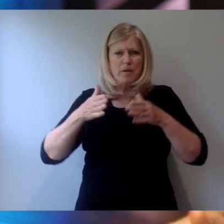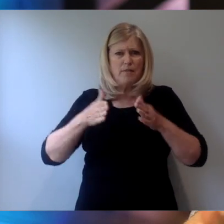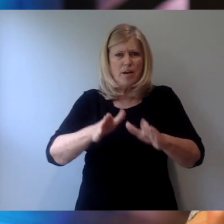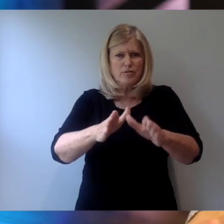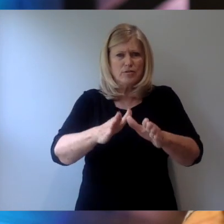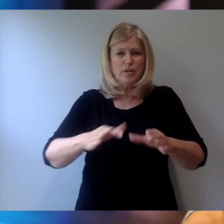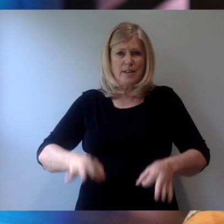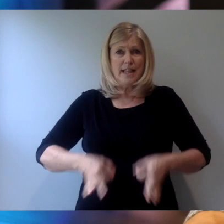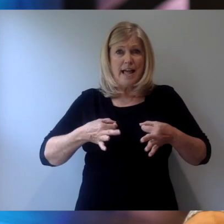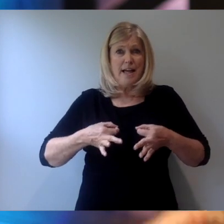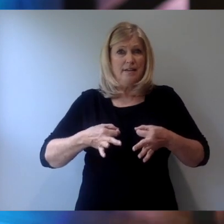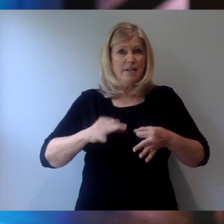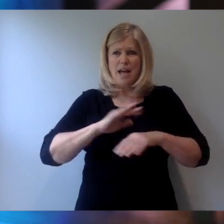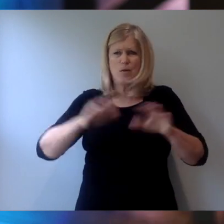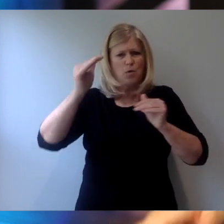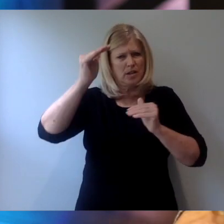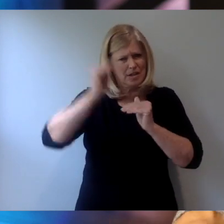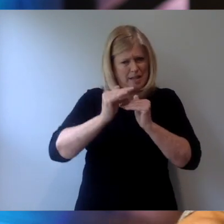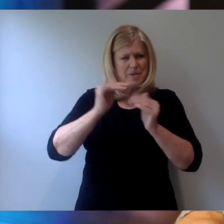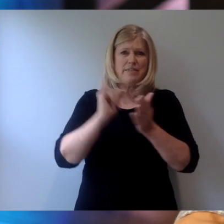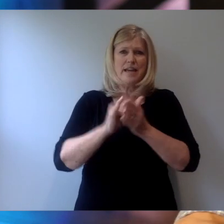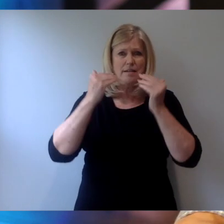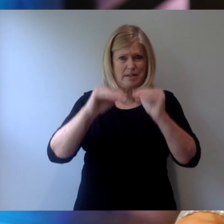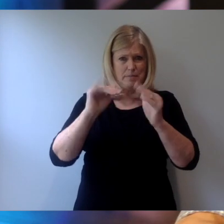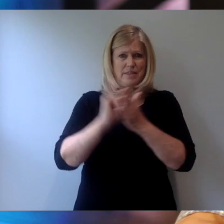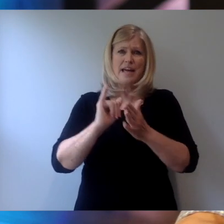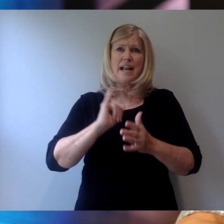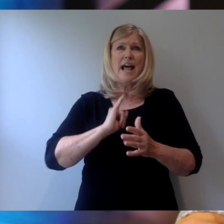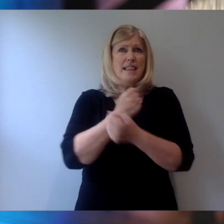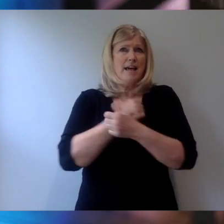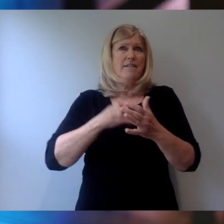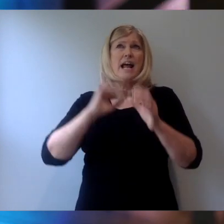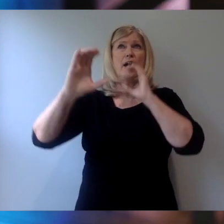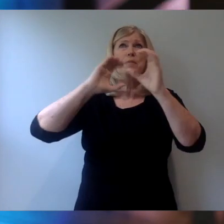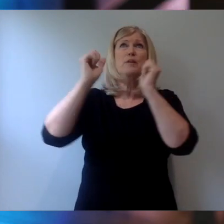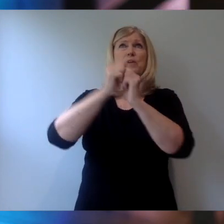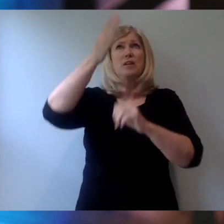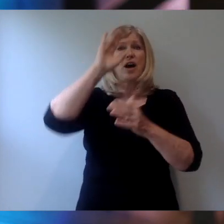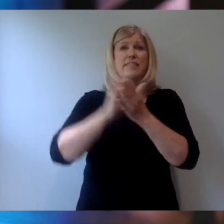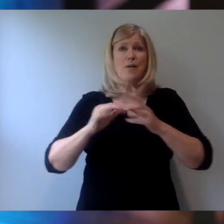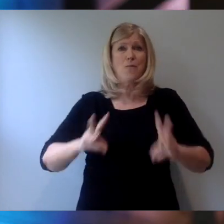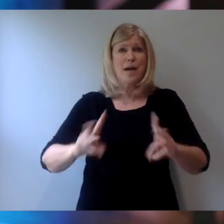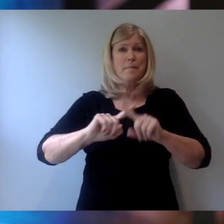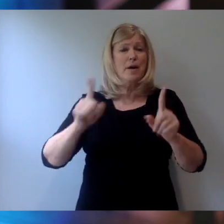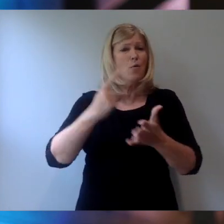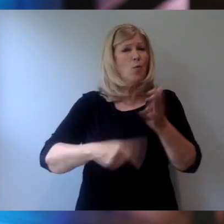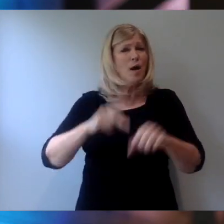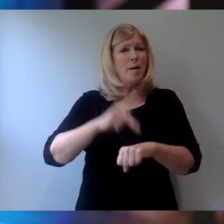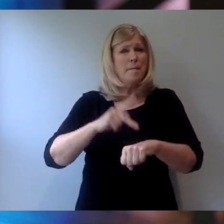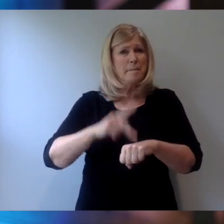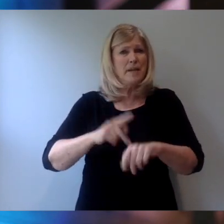that because I love it. That's how I commune with God. But what Peter was trying to accomplish